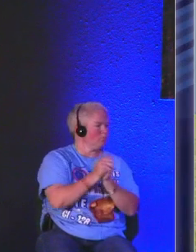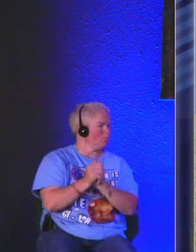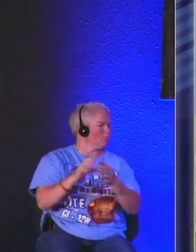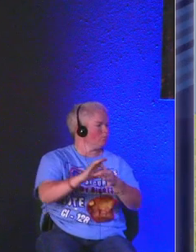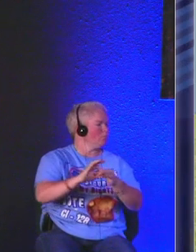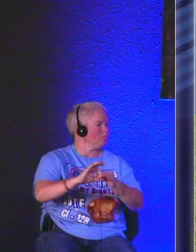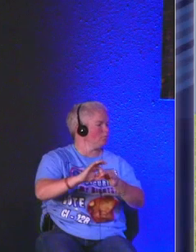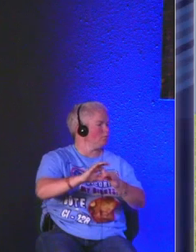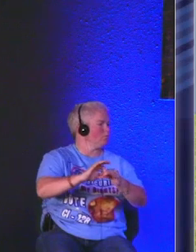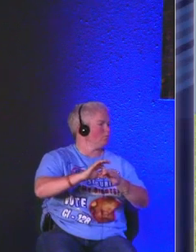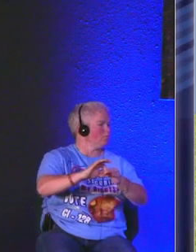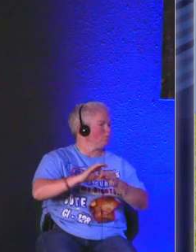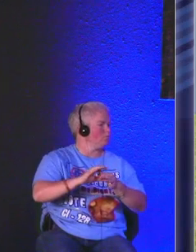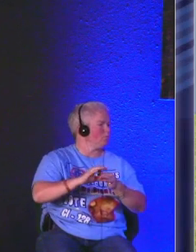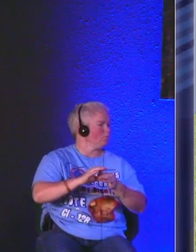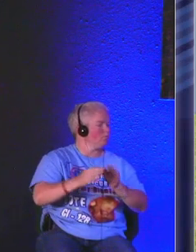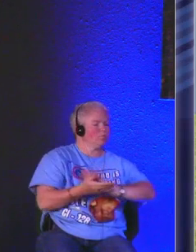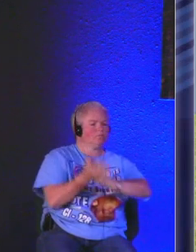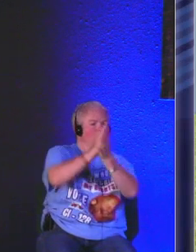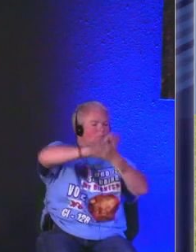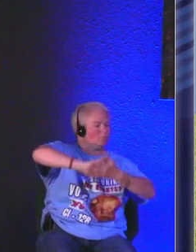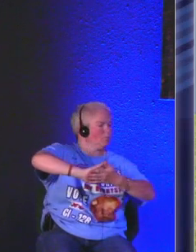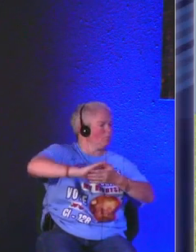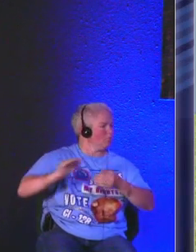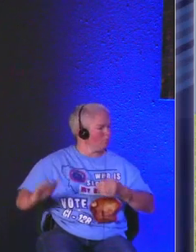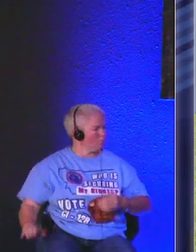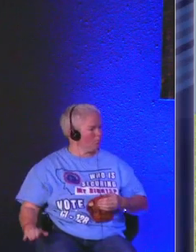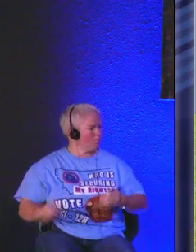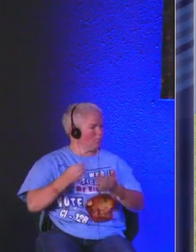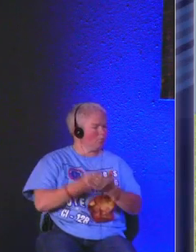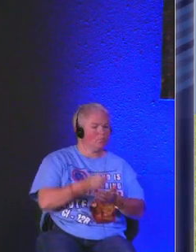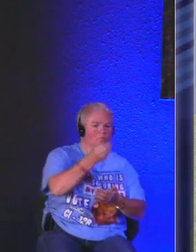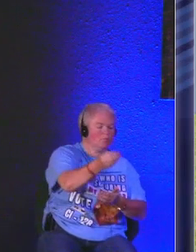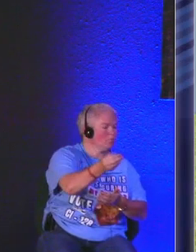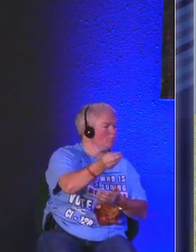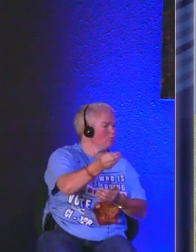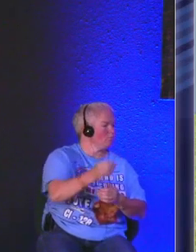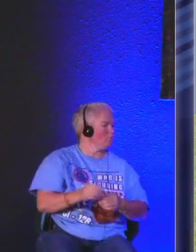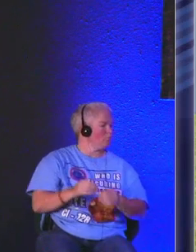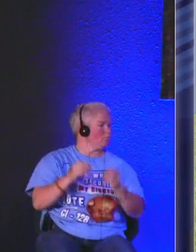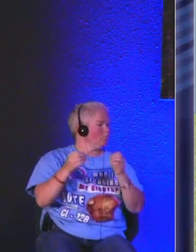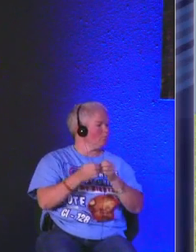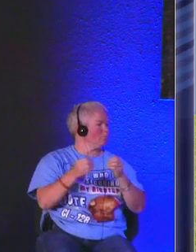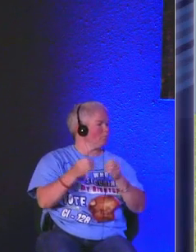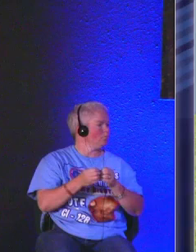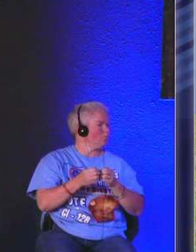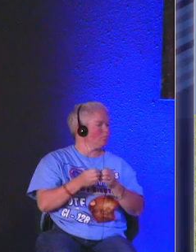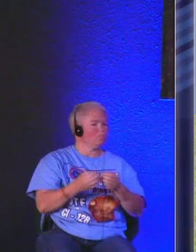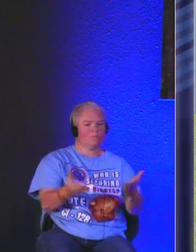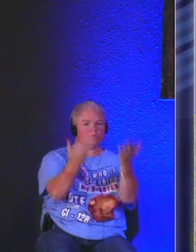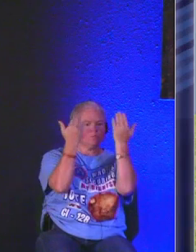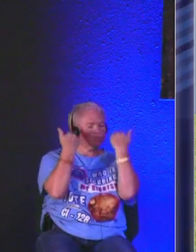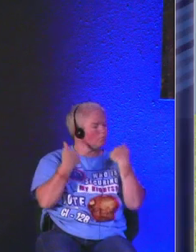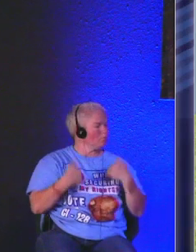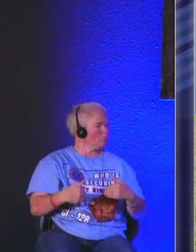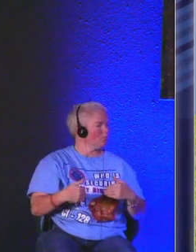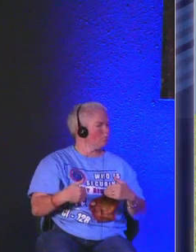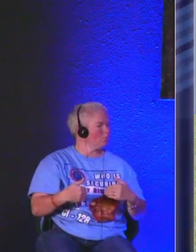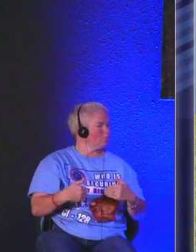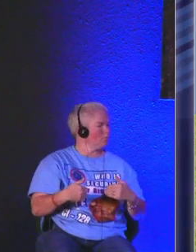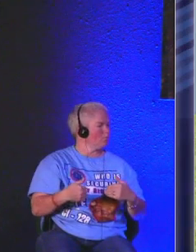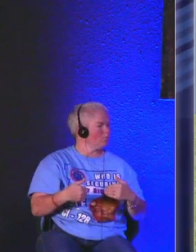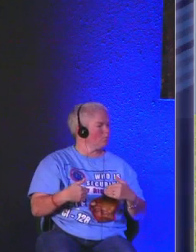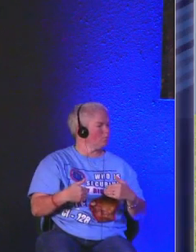because of this it becomes less of what he is providing me and more about his presence